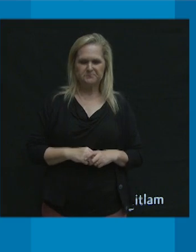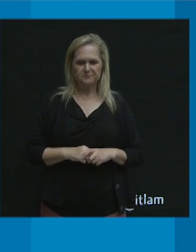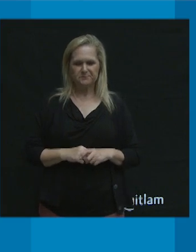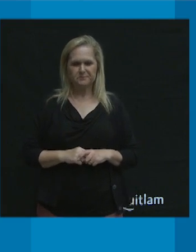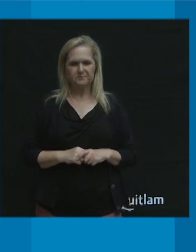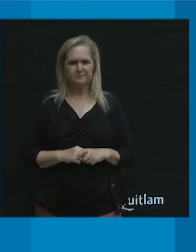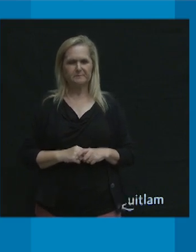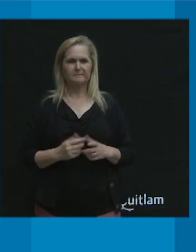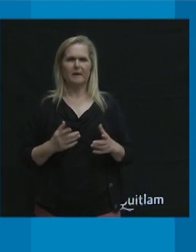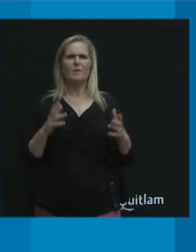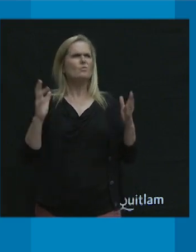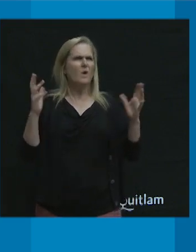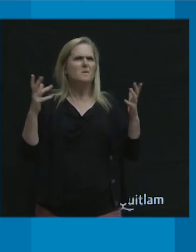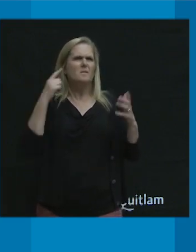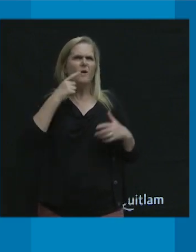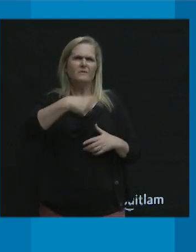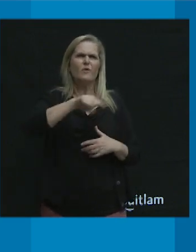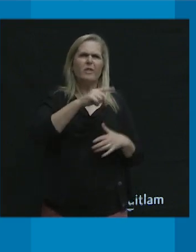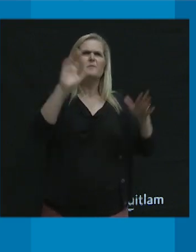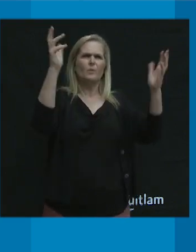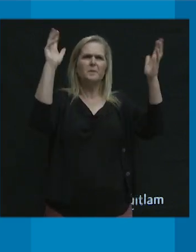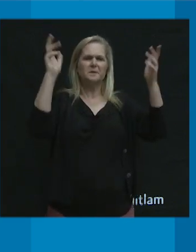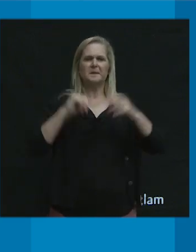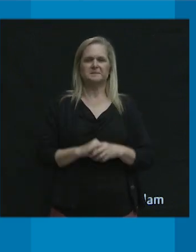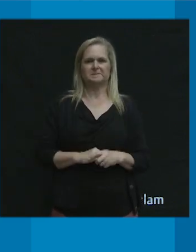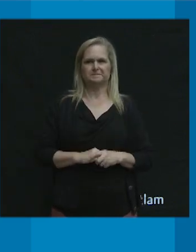each... Round of applause for our panelists. Sorry. Yeah.